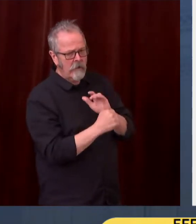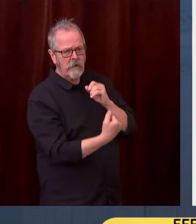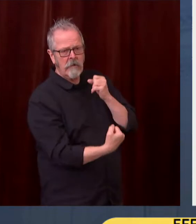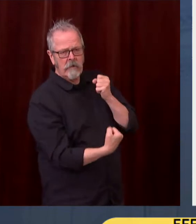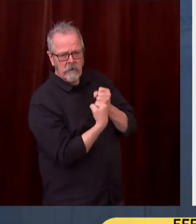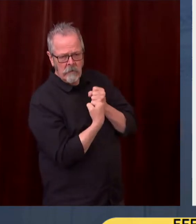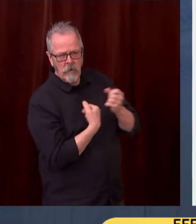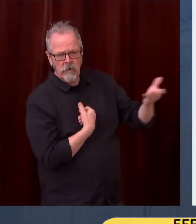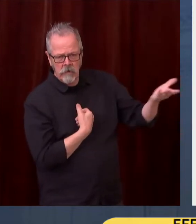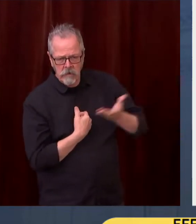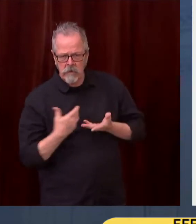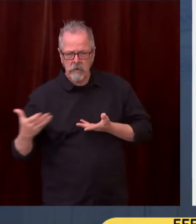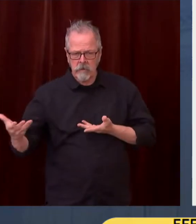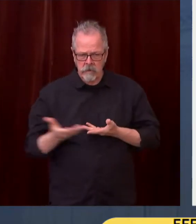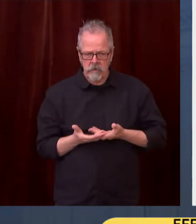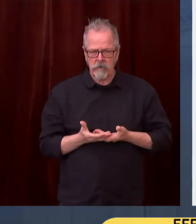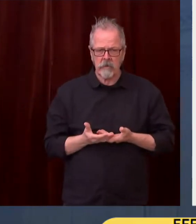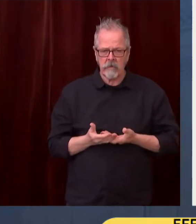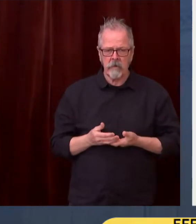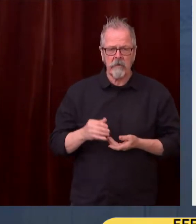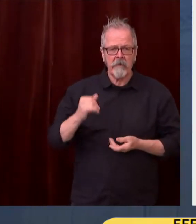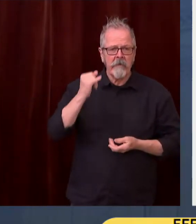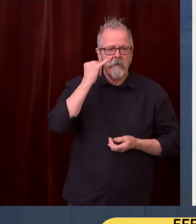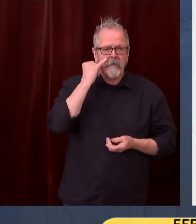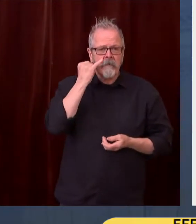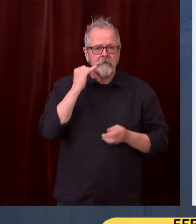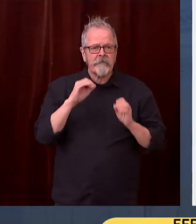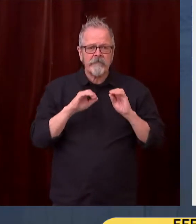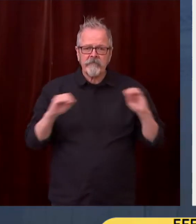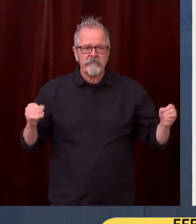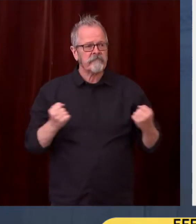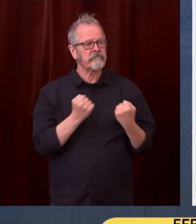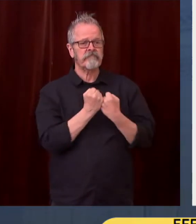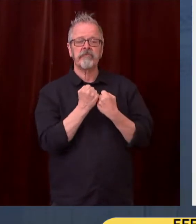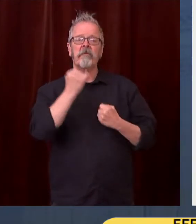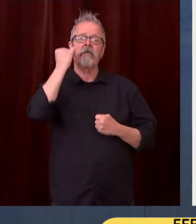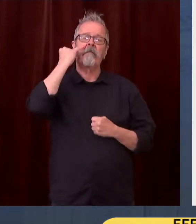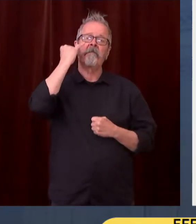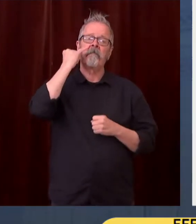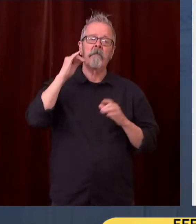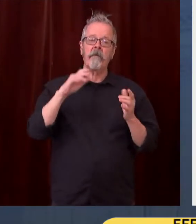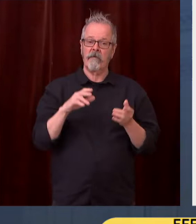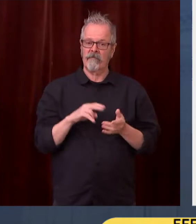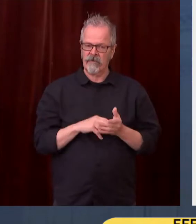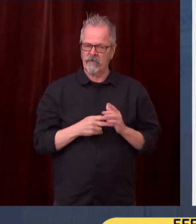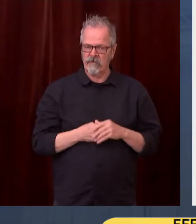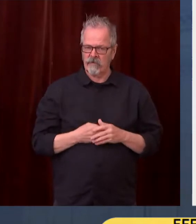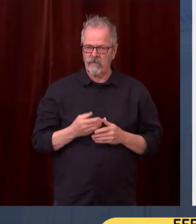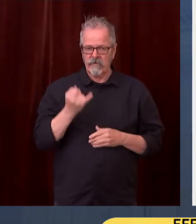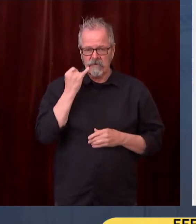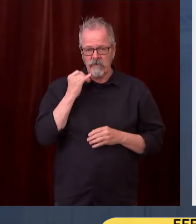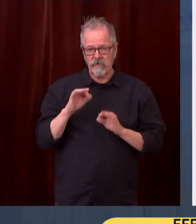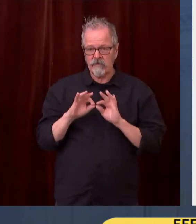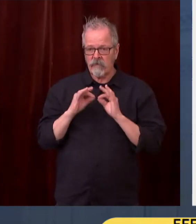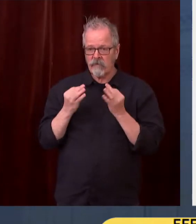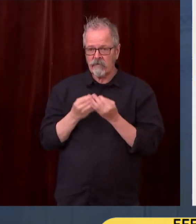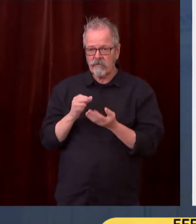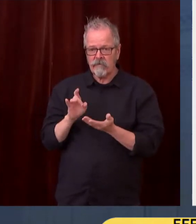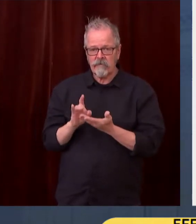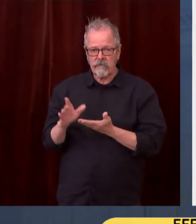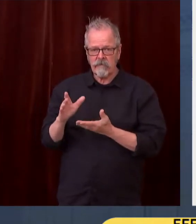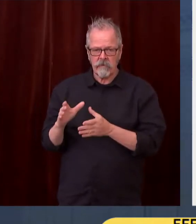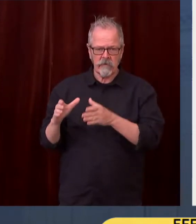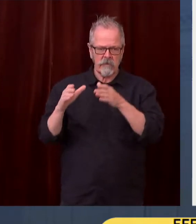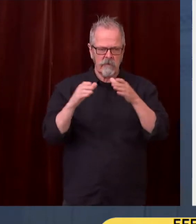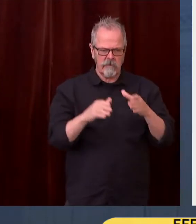people and families who become newly homeless. Kirkland is already seeing an increase in tents in our parks and trails and open spaces.